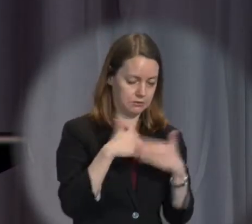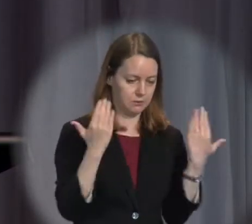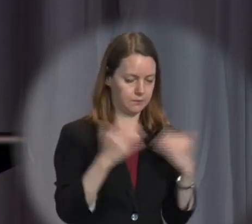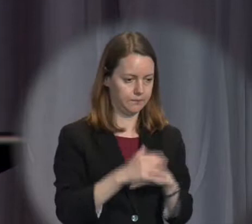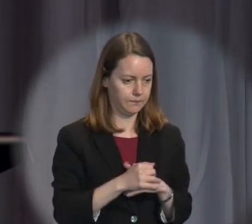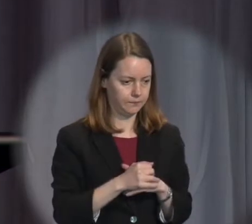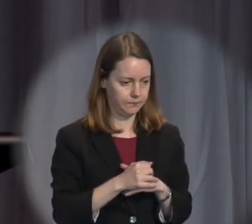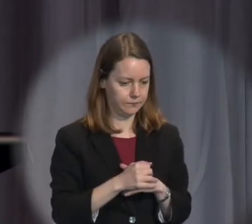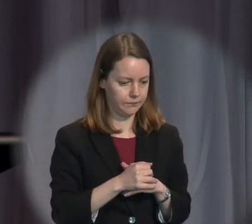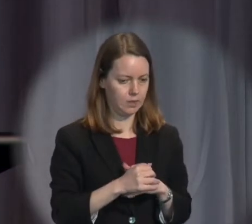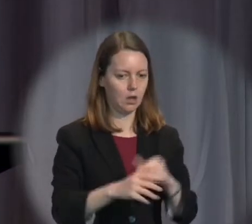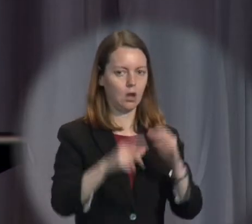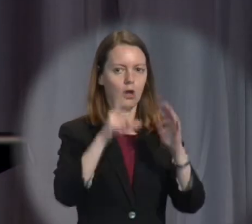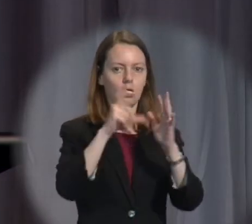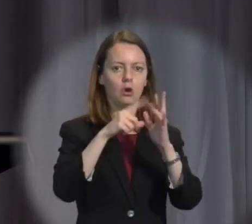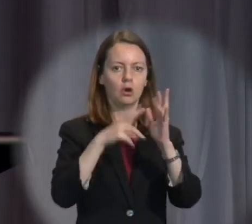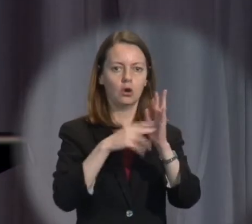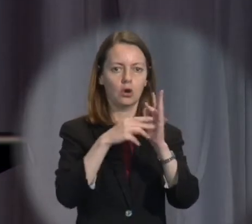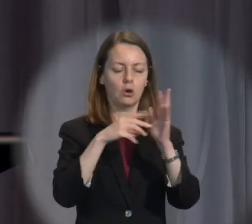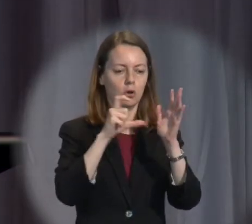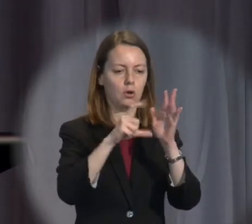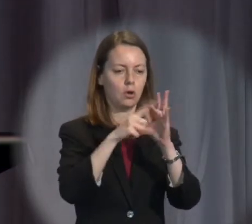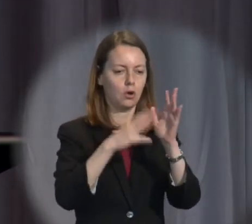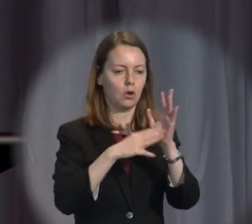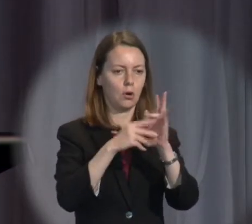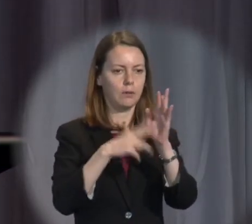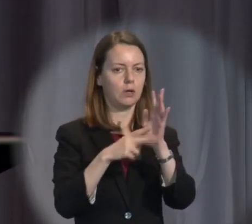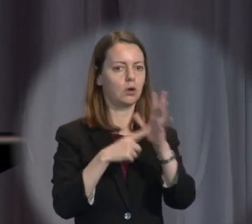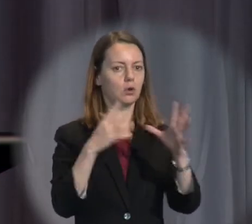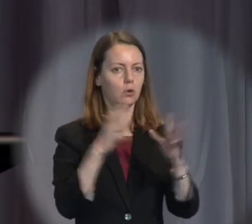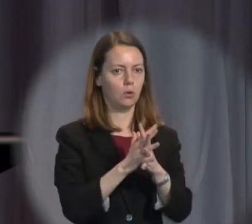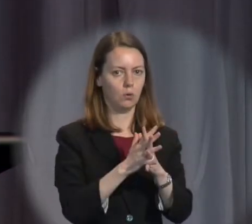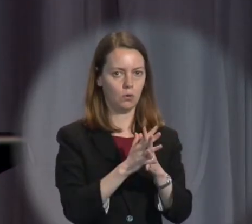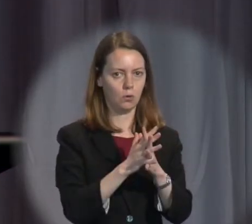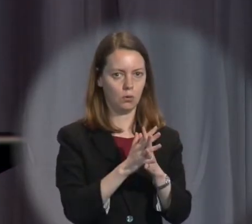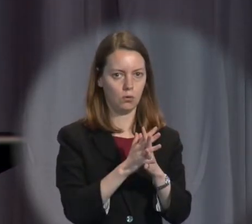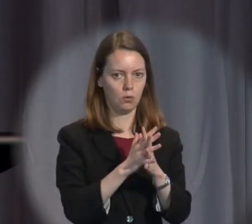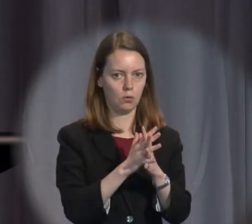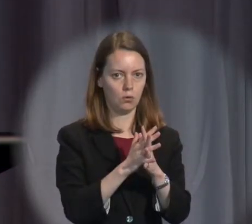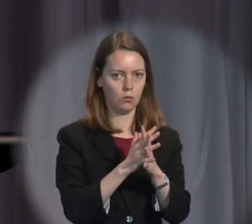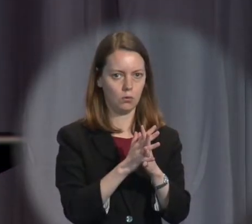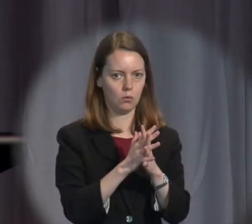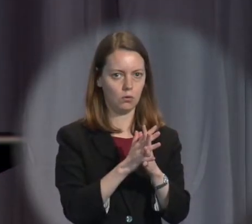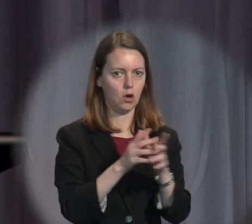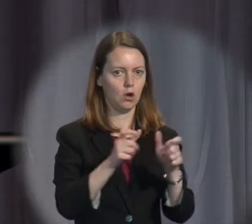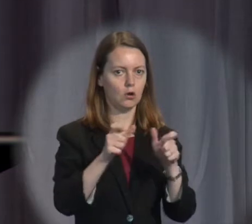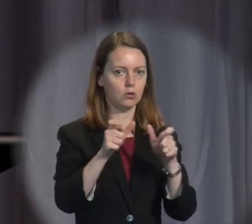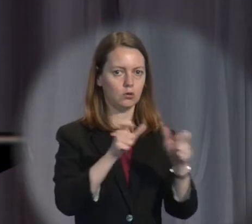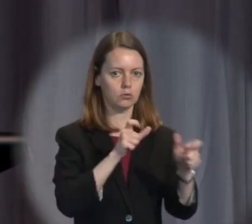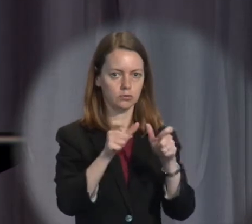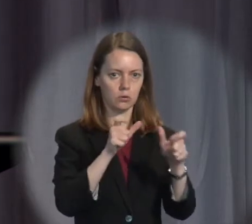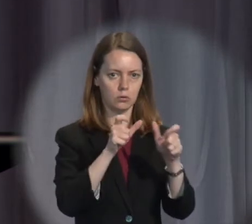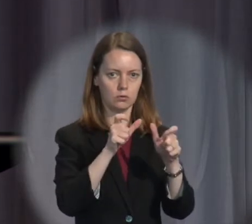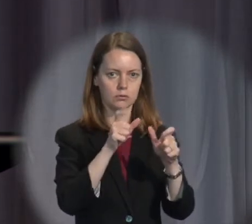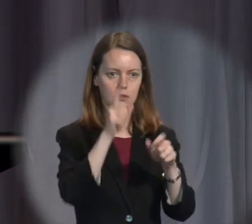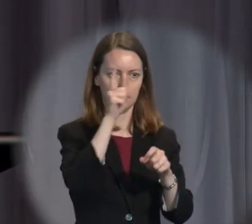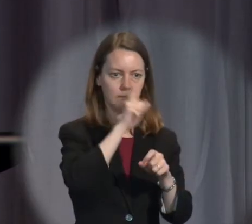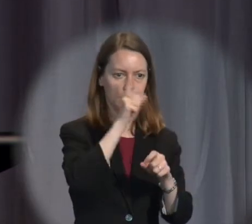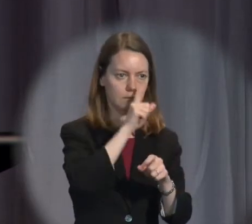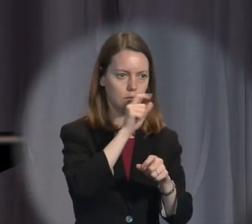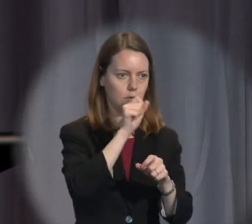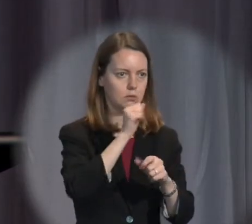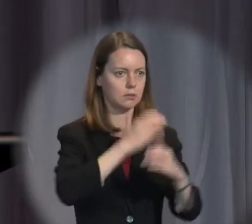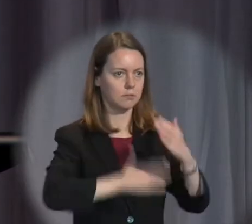fundamental freedoms are an almost mythic restraint on government, and indeed they are at a cultural level.